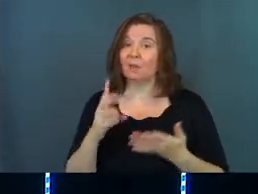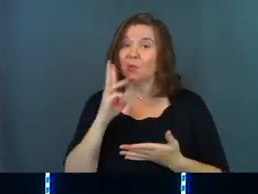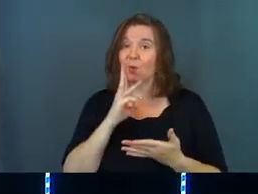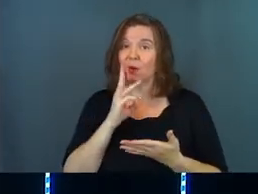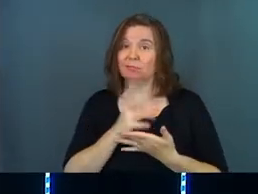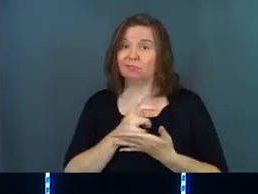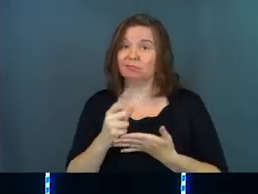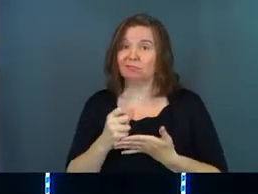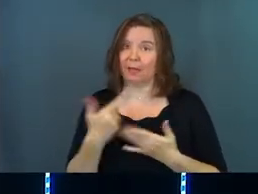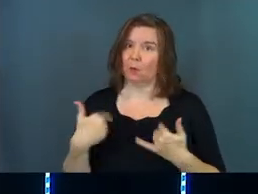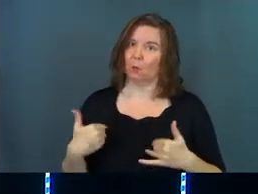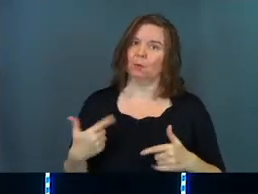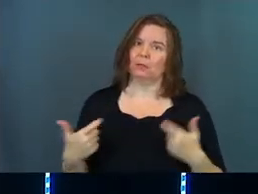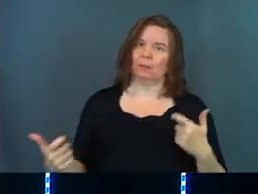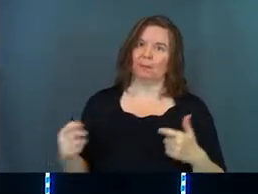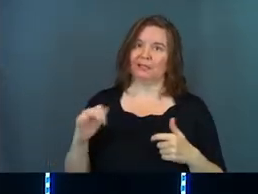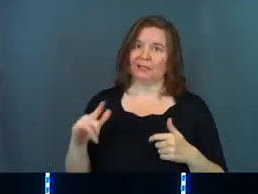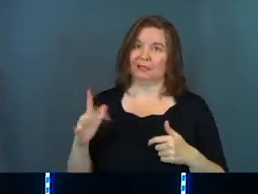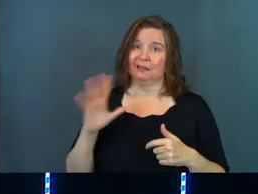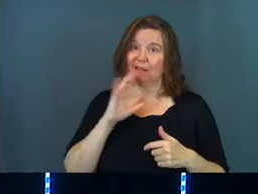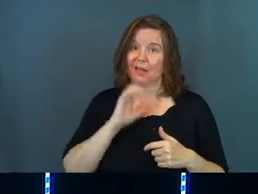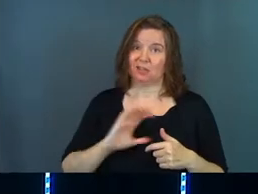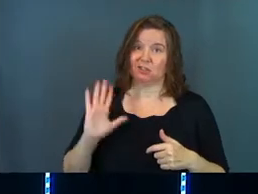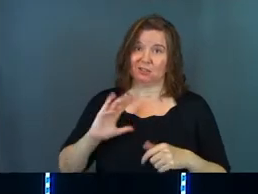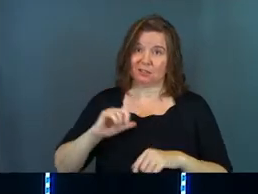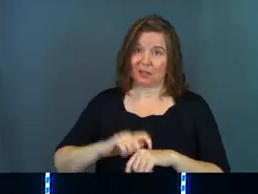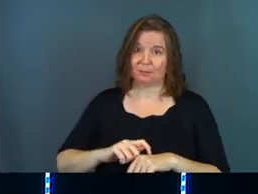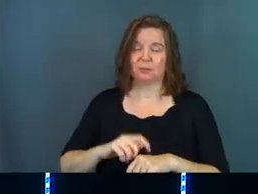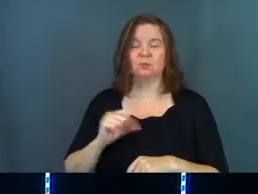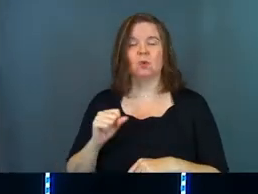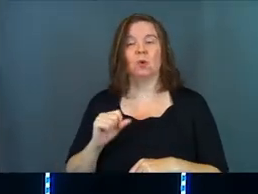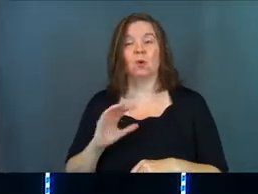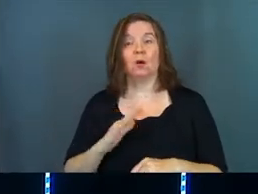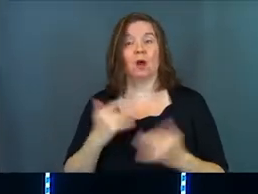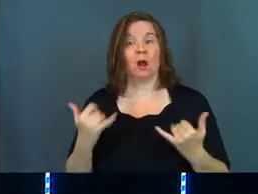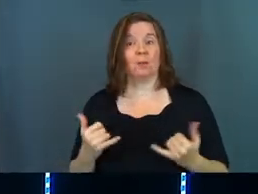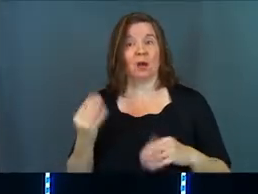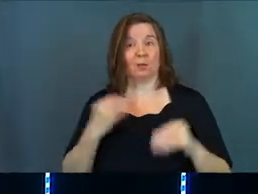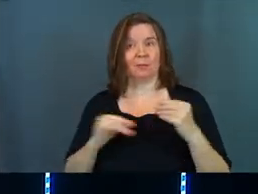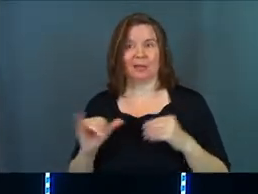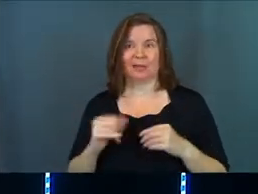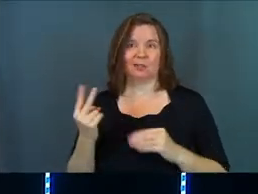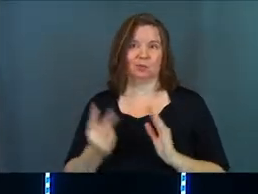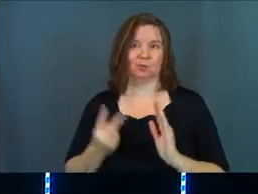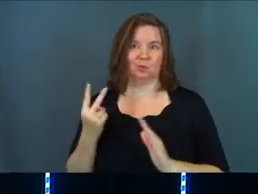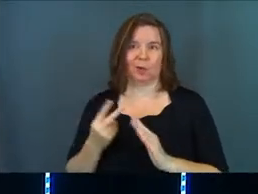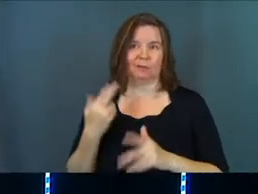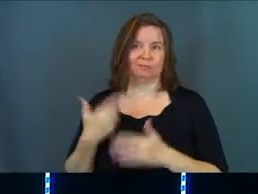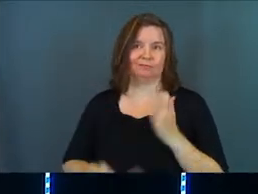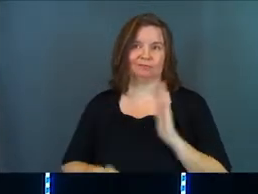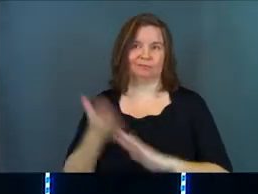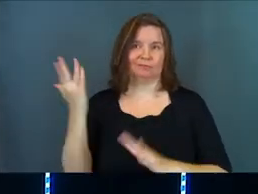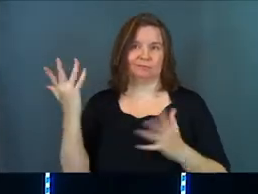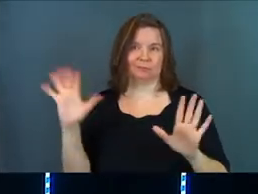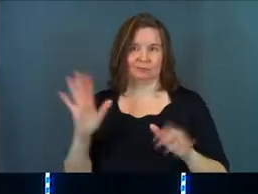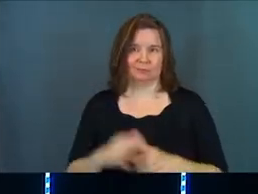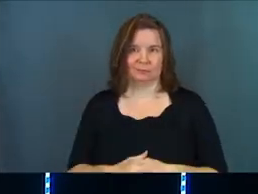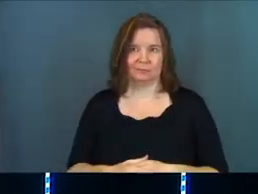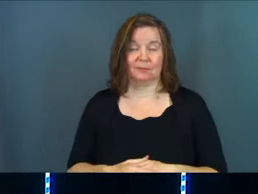Now this is a really big deal in ancient times. So our modern receptions are like two hours and you're out.